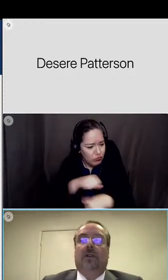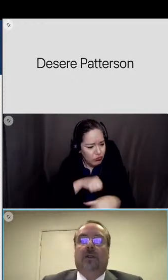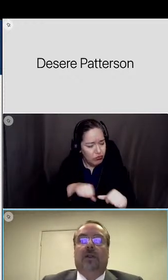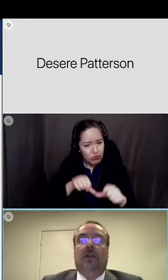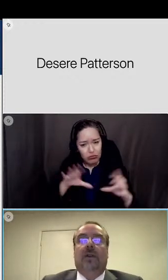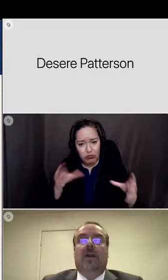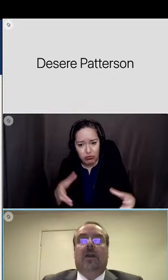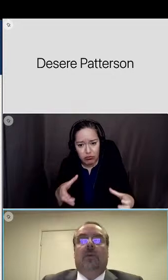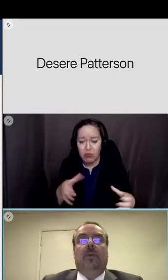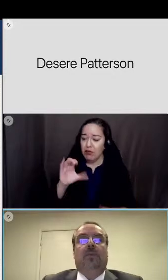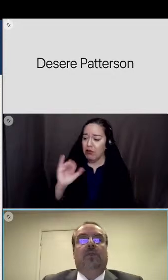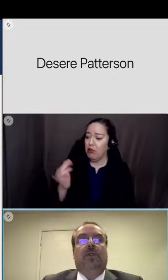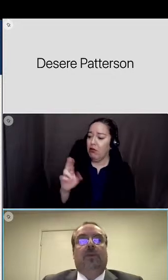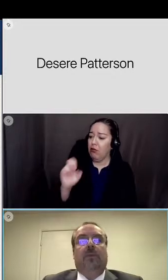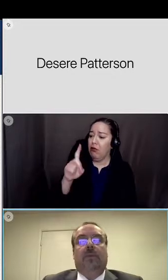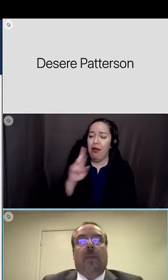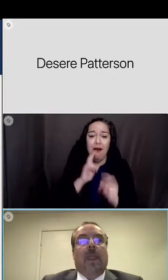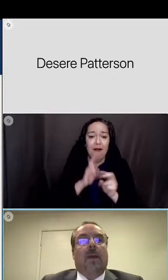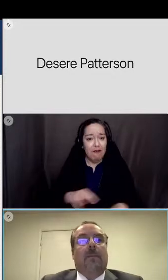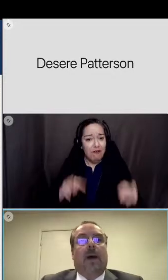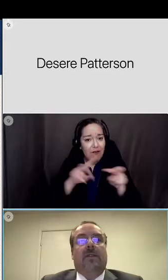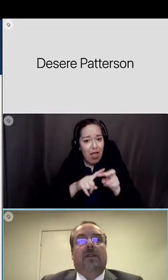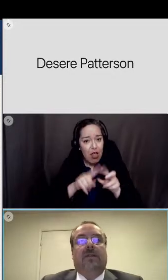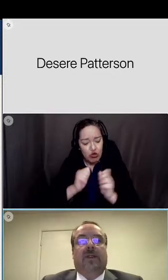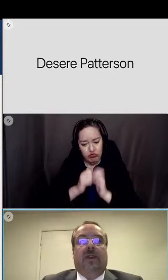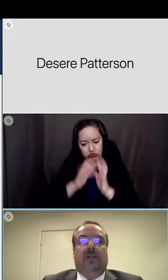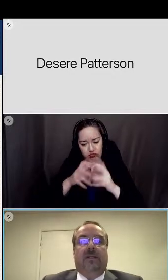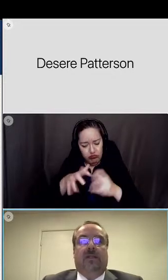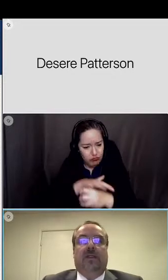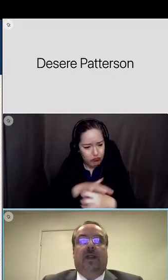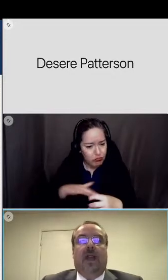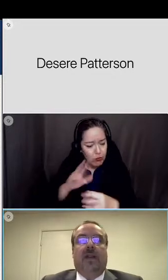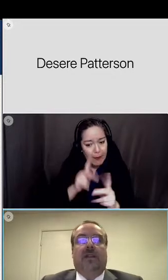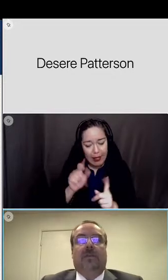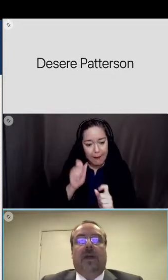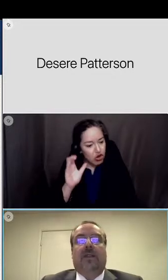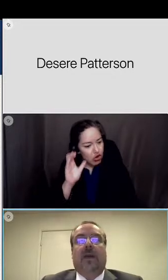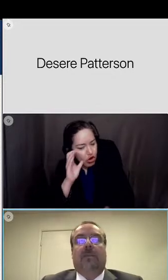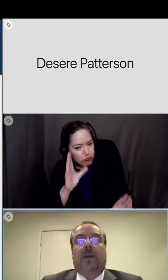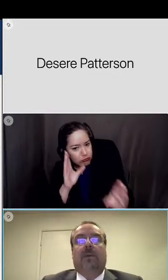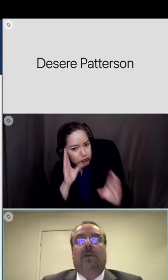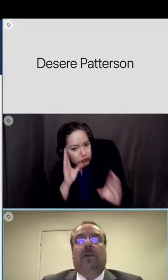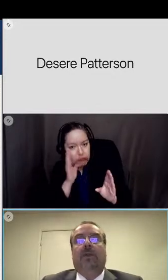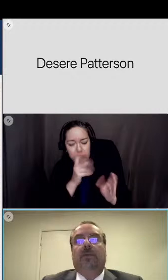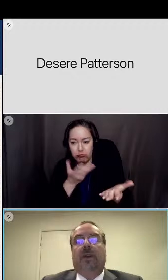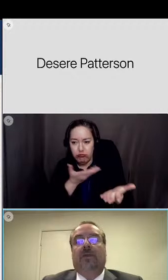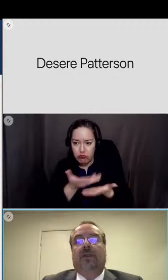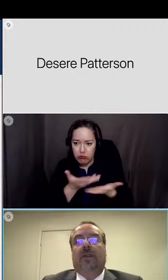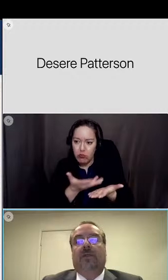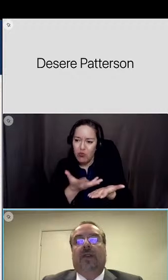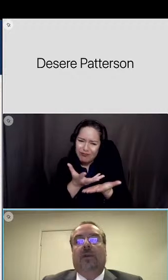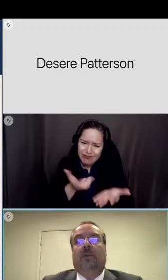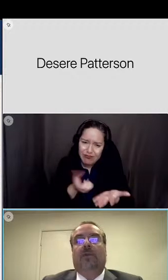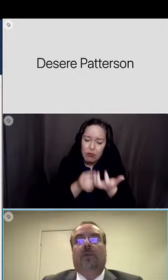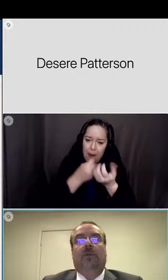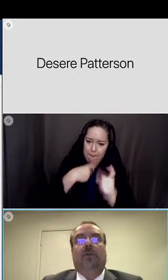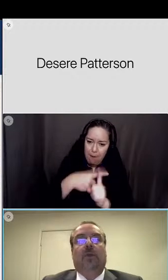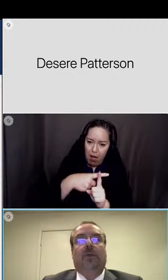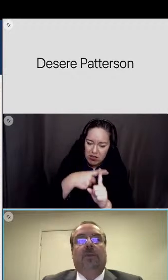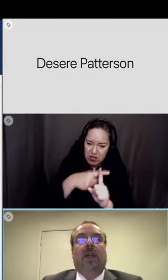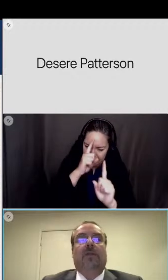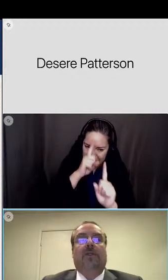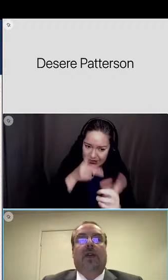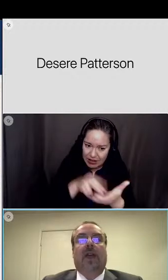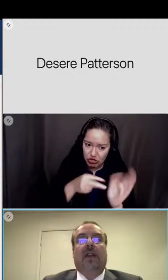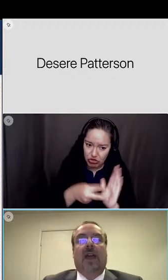needed and heard we presume positive intentions and expect that people hold themselves and others accountable for